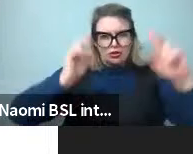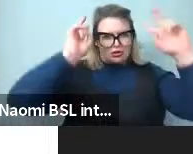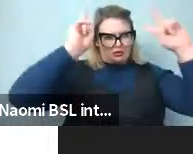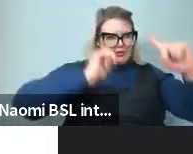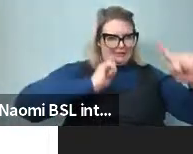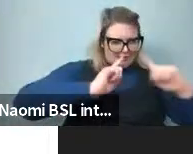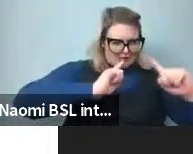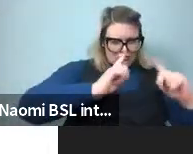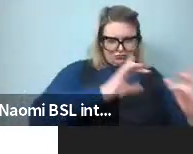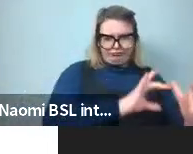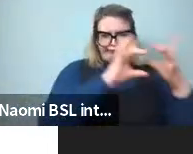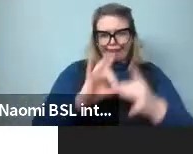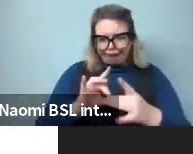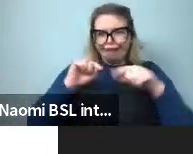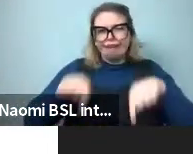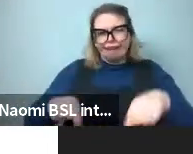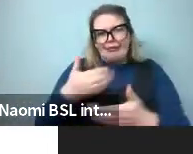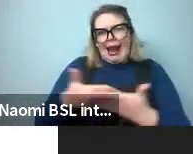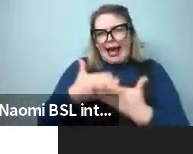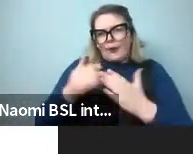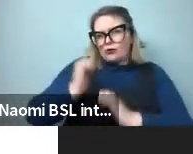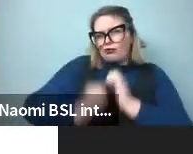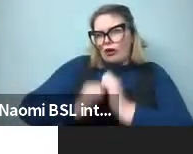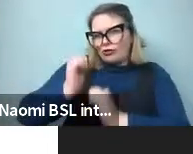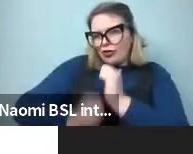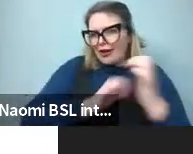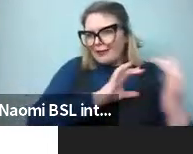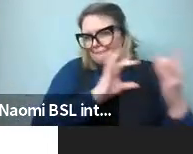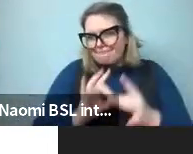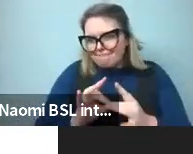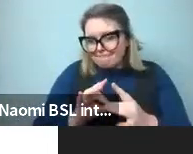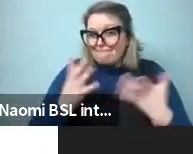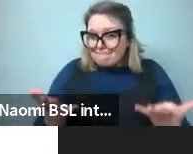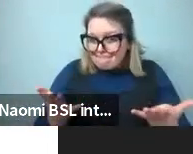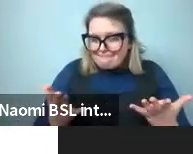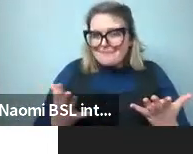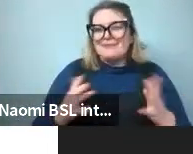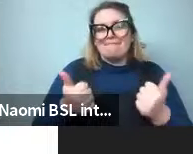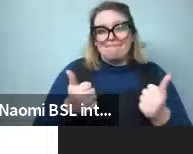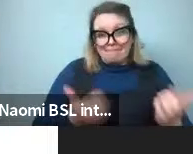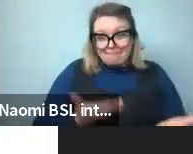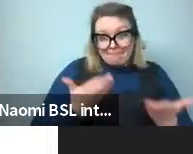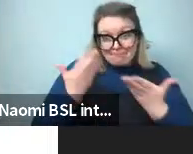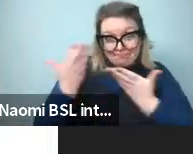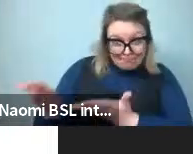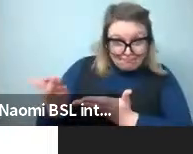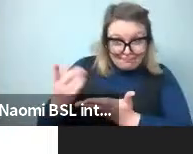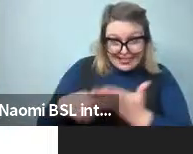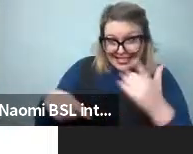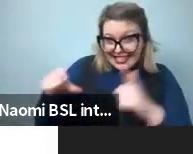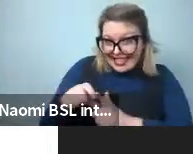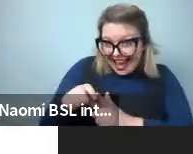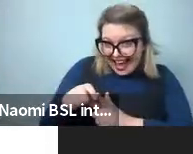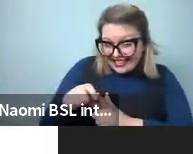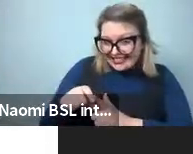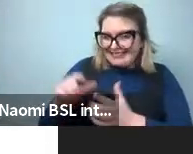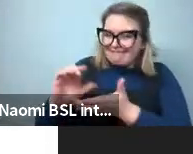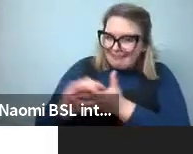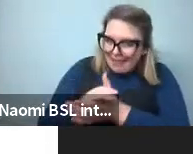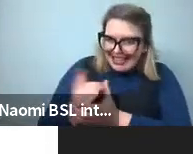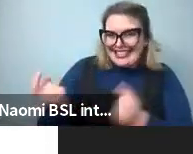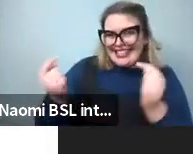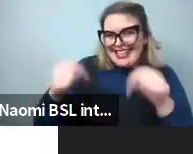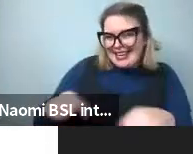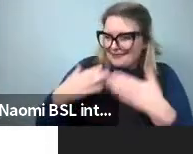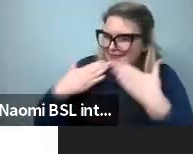the basic structures that characterize all human languages. So without delay, let's turn it over to Ted. I'm really glad to have him here. Thank you.